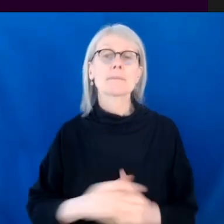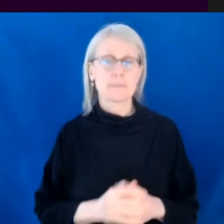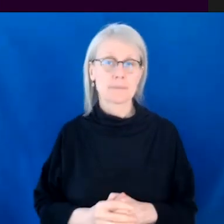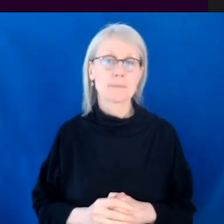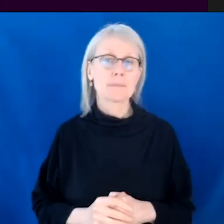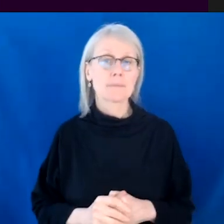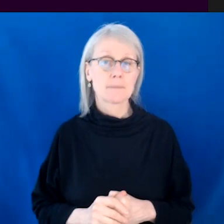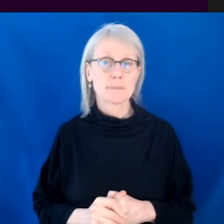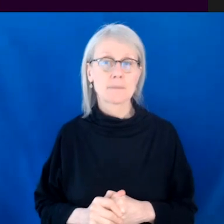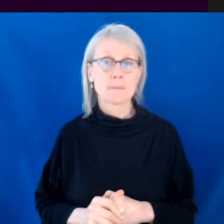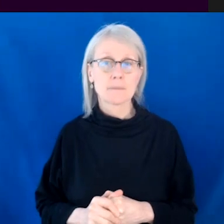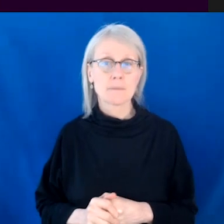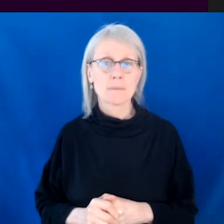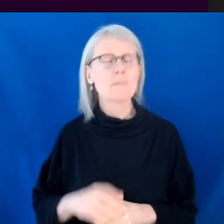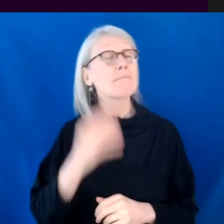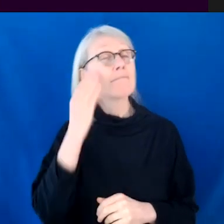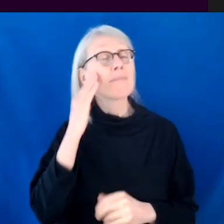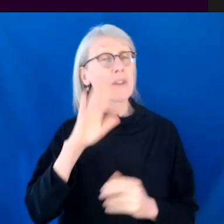versus who do you think you are in reality?